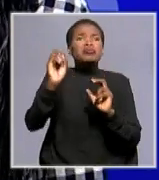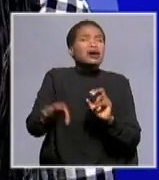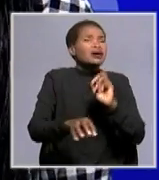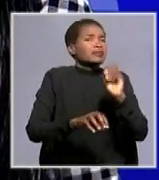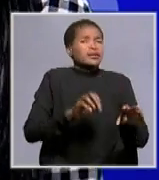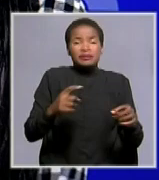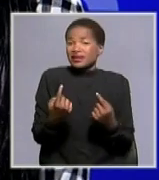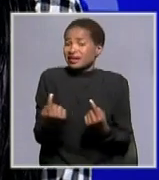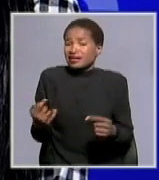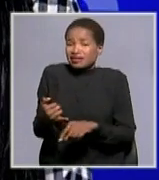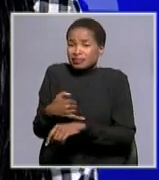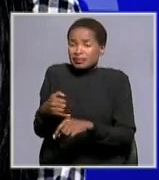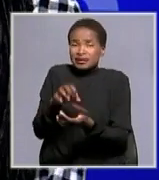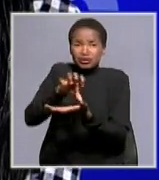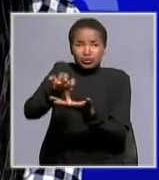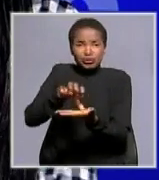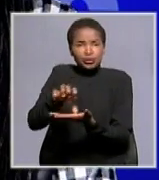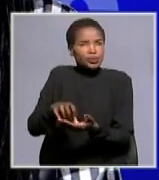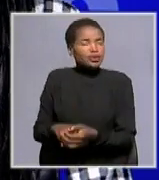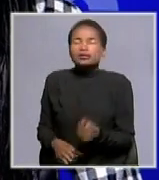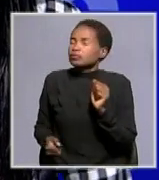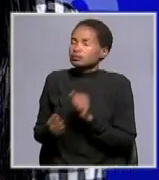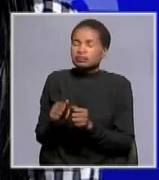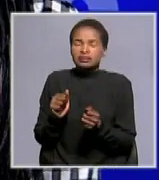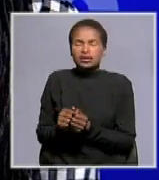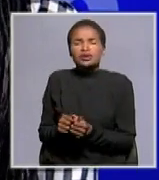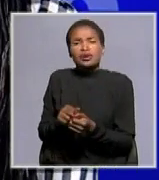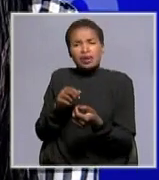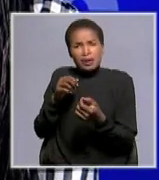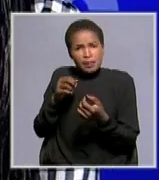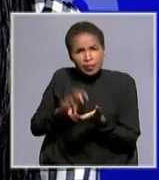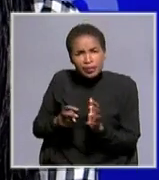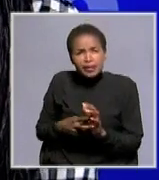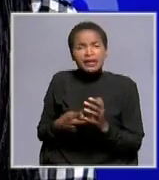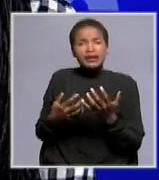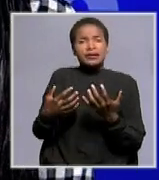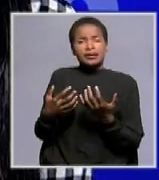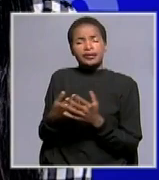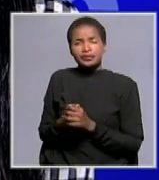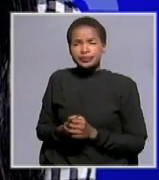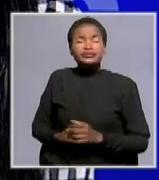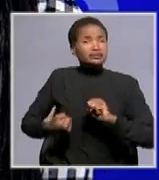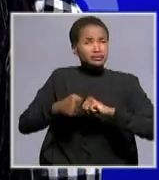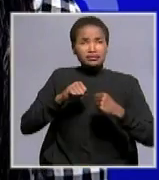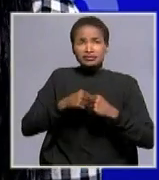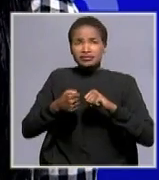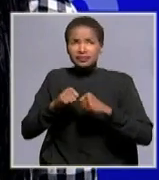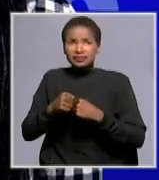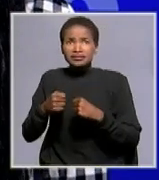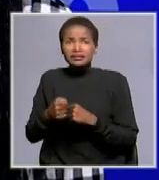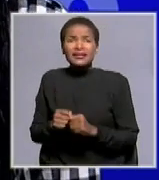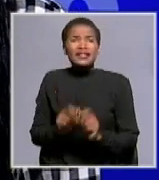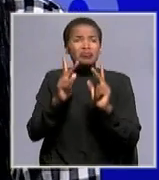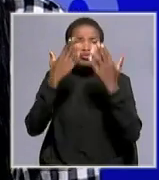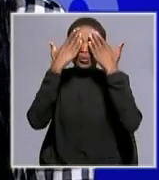dumping and getting there to solve that problem is an issue so we also have a kind of a challenge of lack of